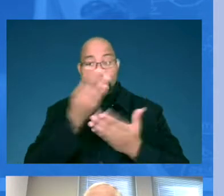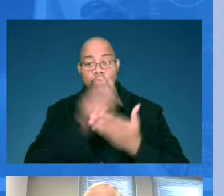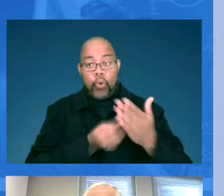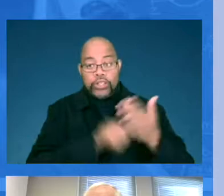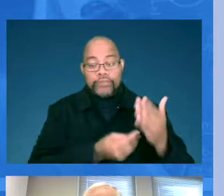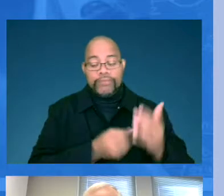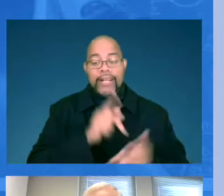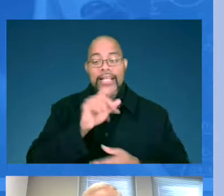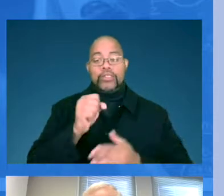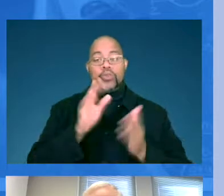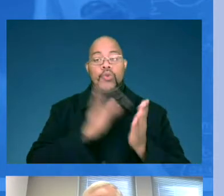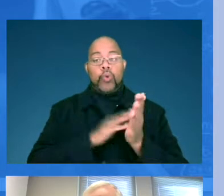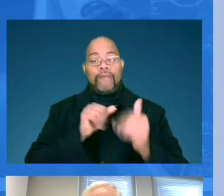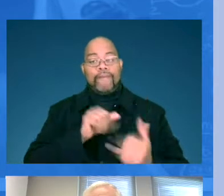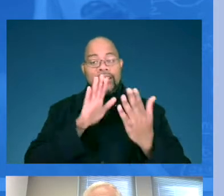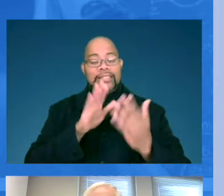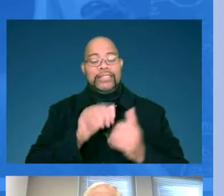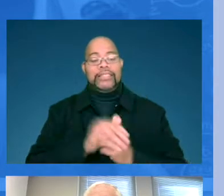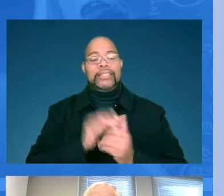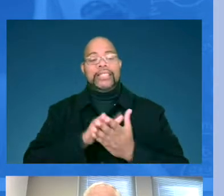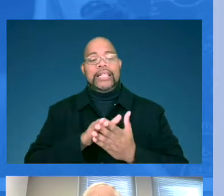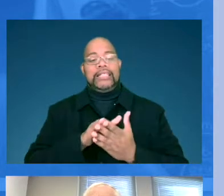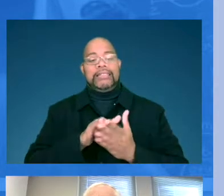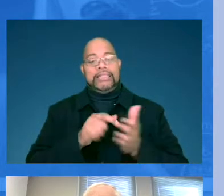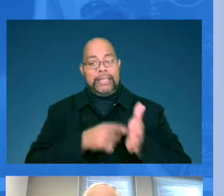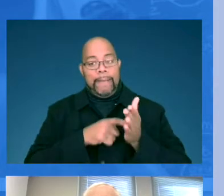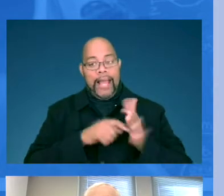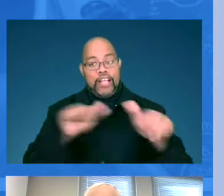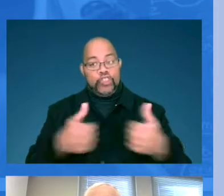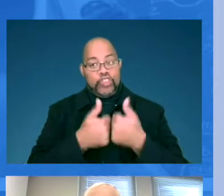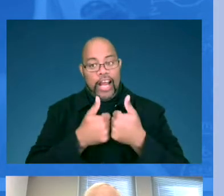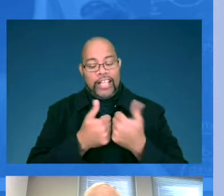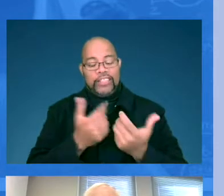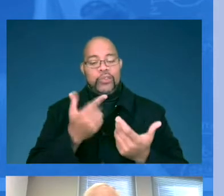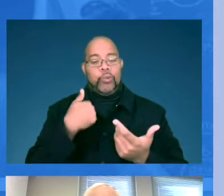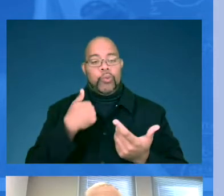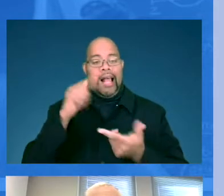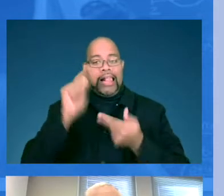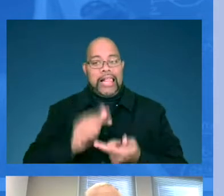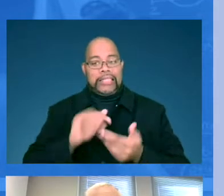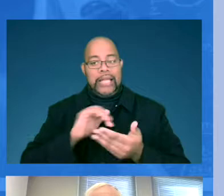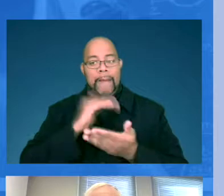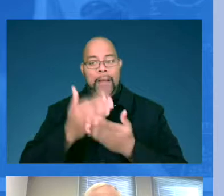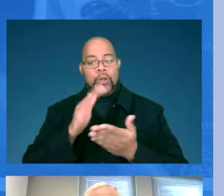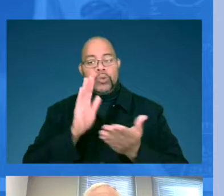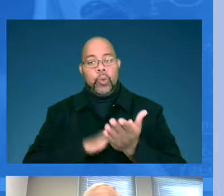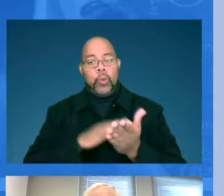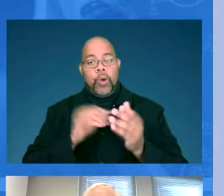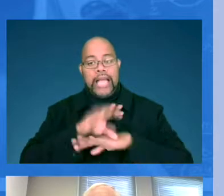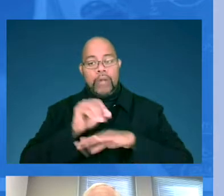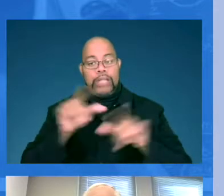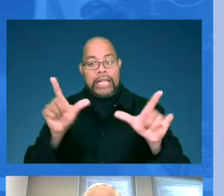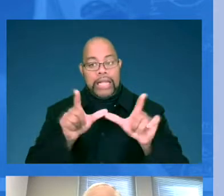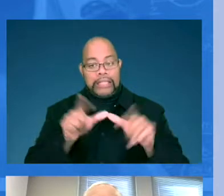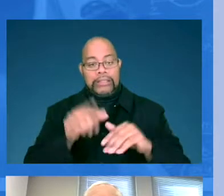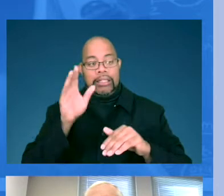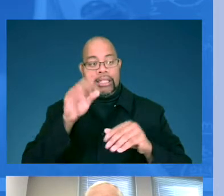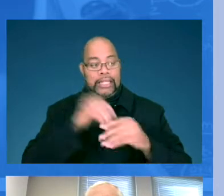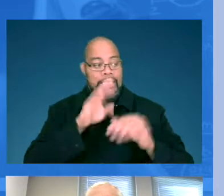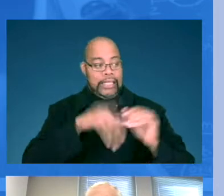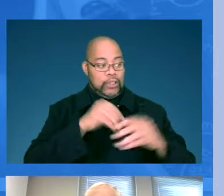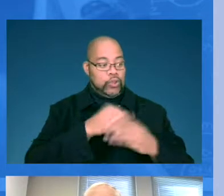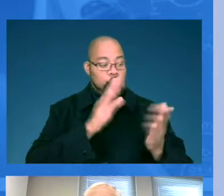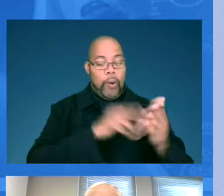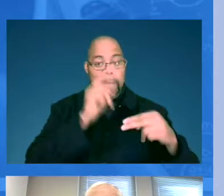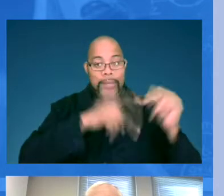a supply-demand challenge, as Dr. Miller alluded to, with fewer licensed school counselors than there are school buildings. So what we encourage schools to